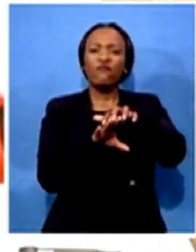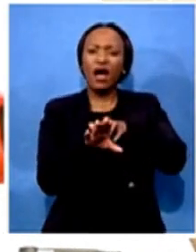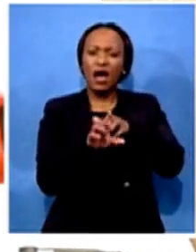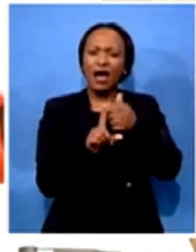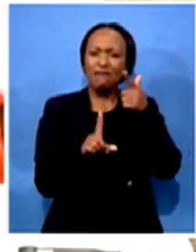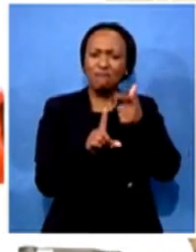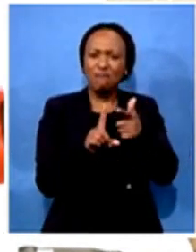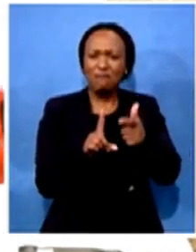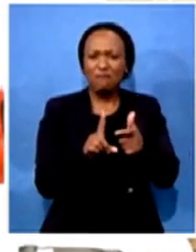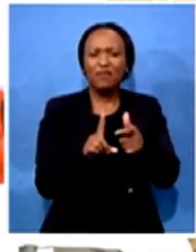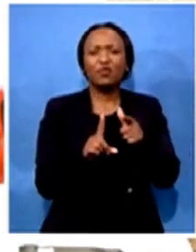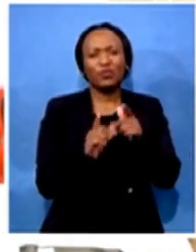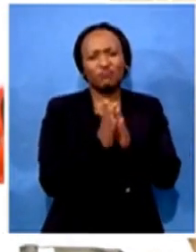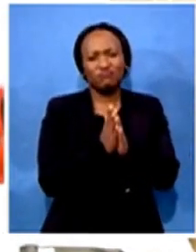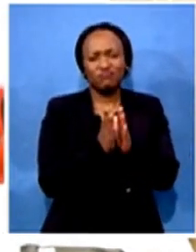Mr.